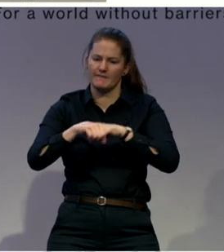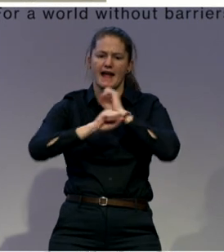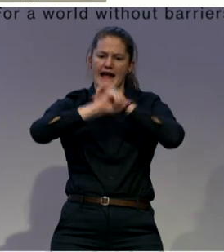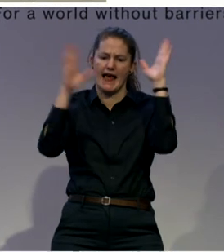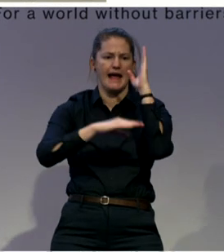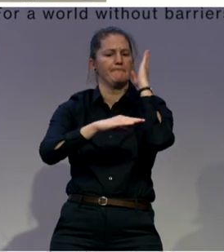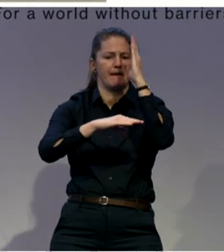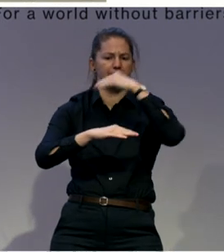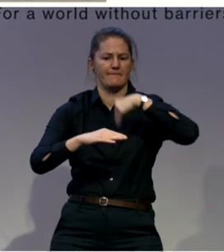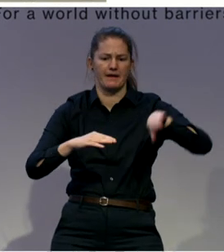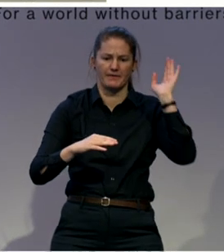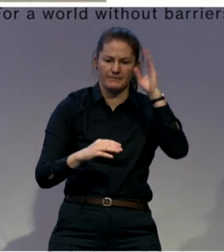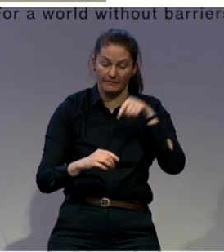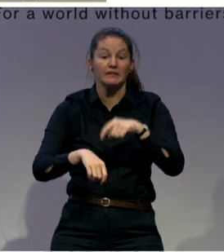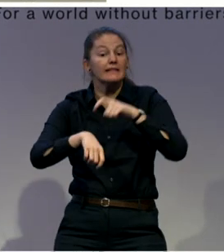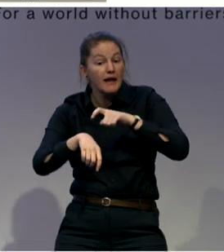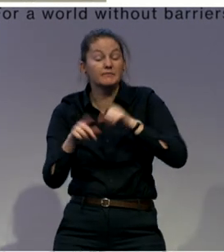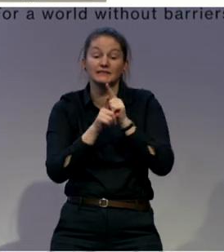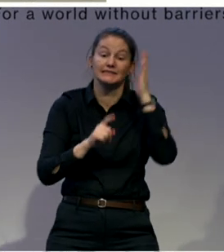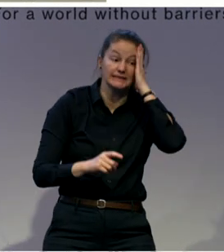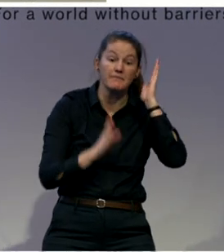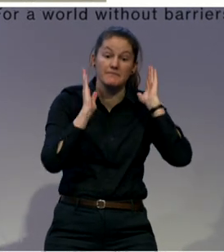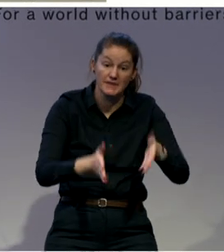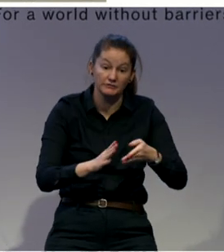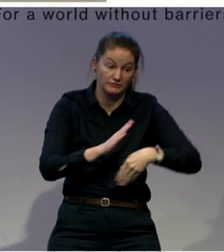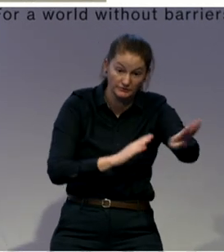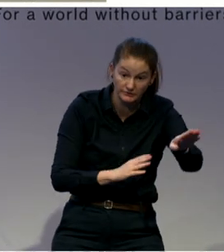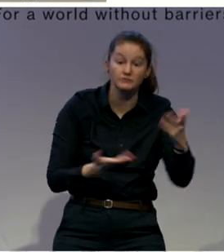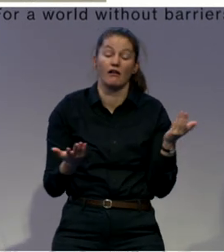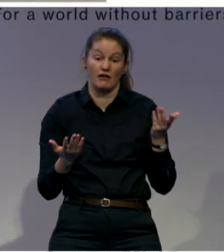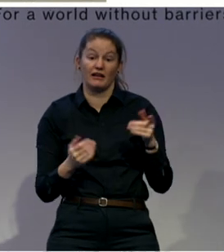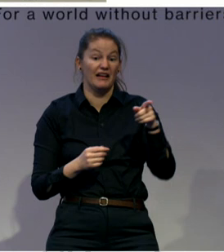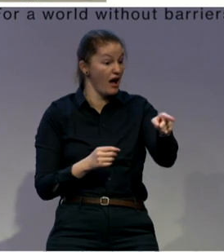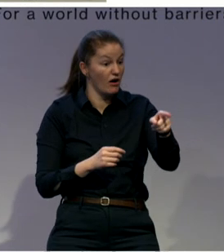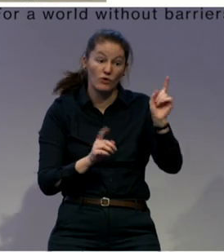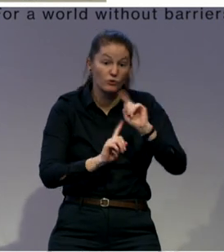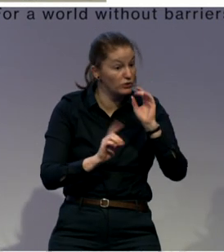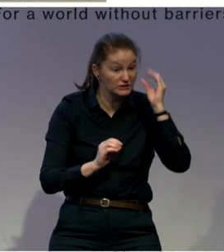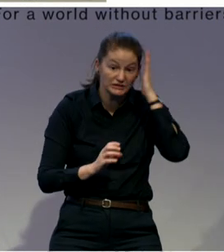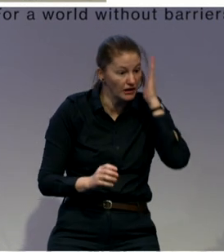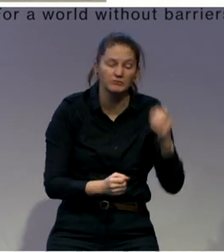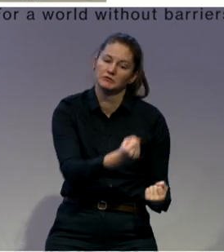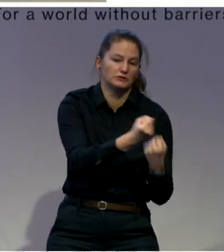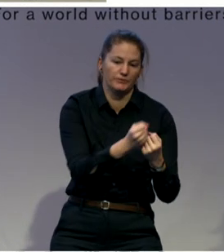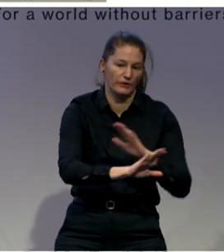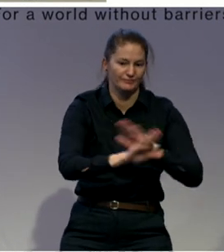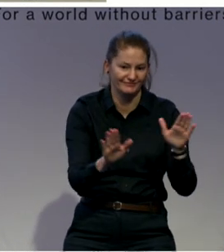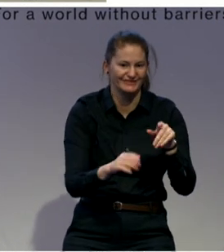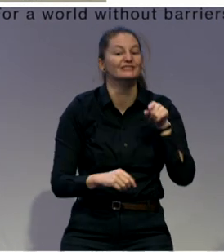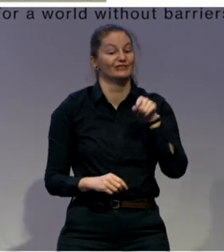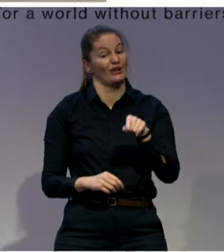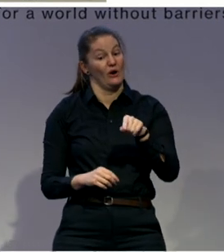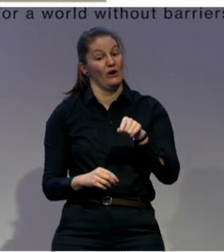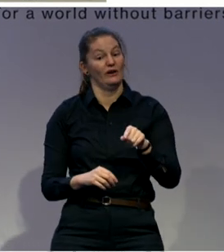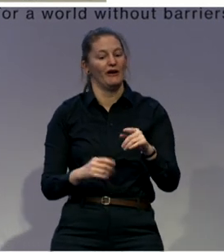going to bed because otherwise the support will not be provided. So then what happens is you have a very nice and comfortable new place, but